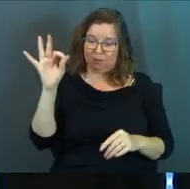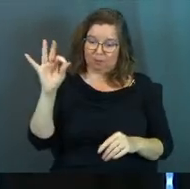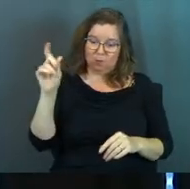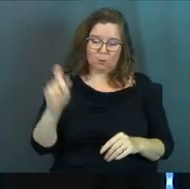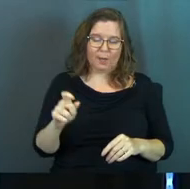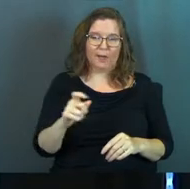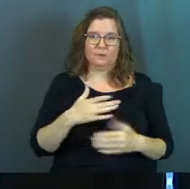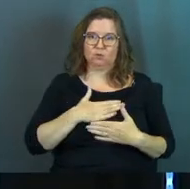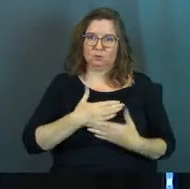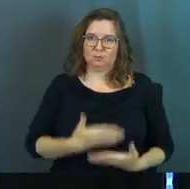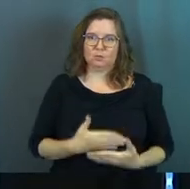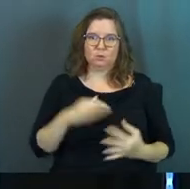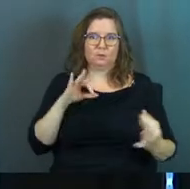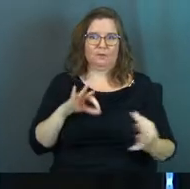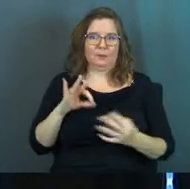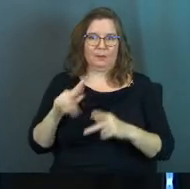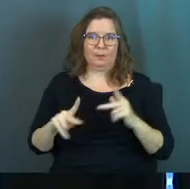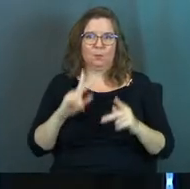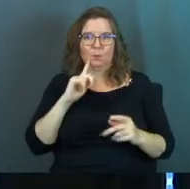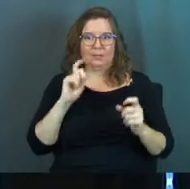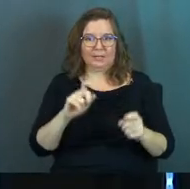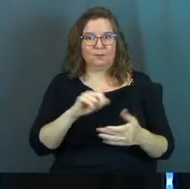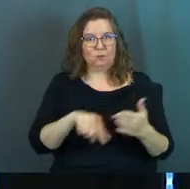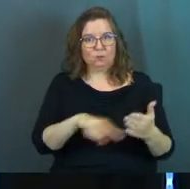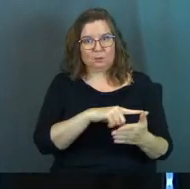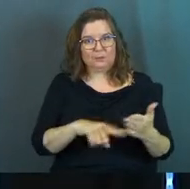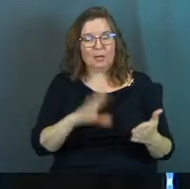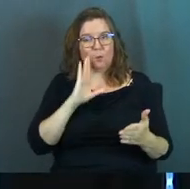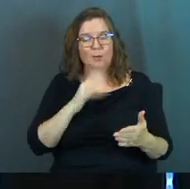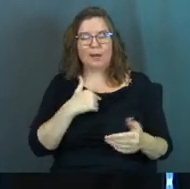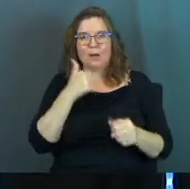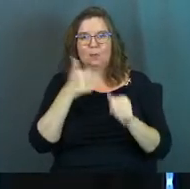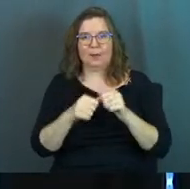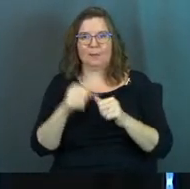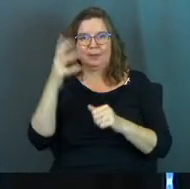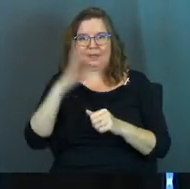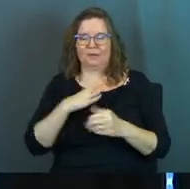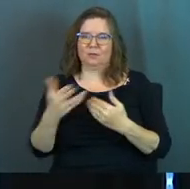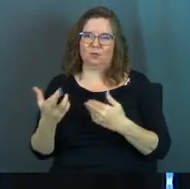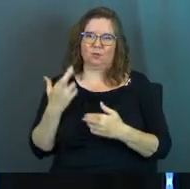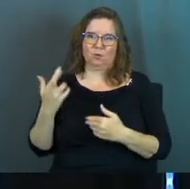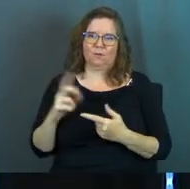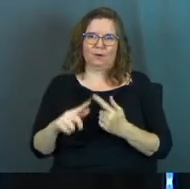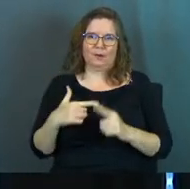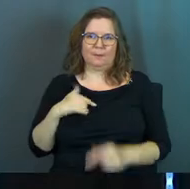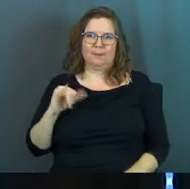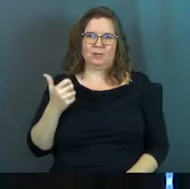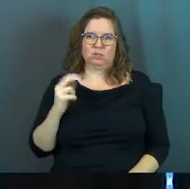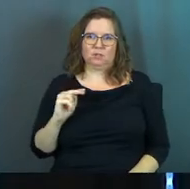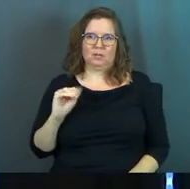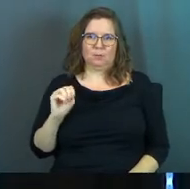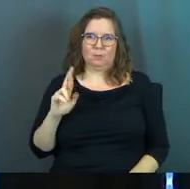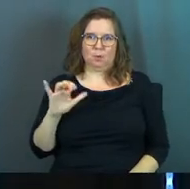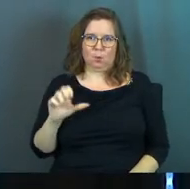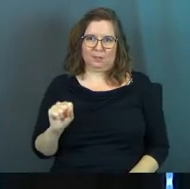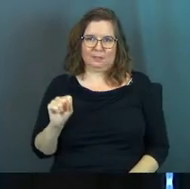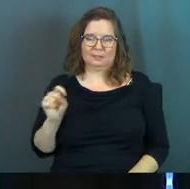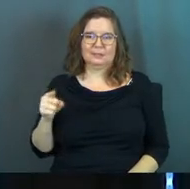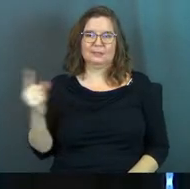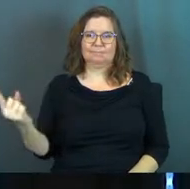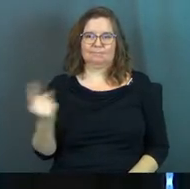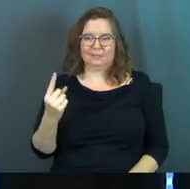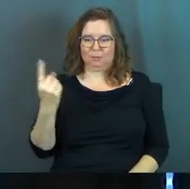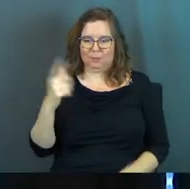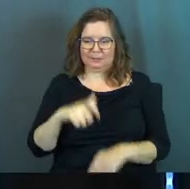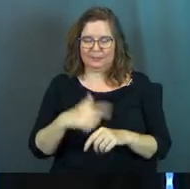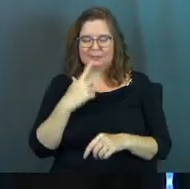going to preach, you have to submit yourself to feedback and people are going to give you feedback. And I remember there was this guy, very close friend of mine, Jason Morris, one of the other pastors, and he said